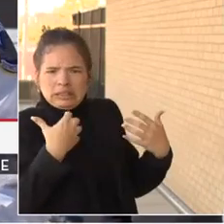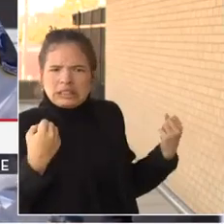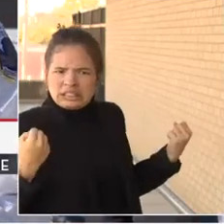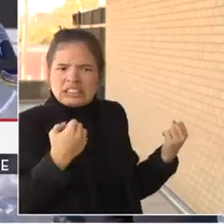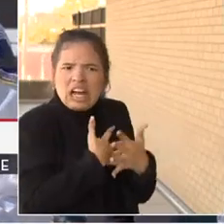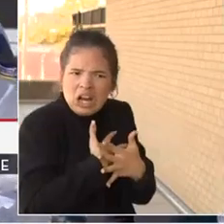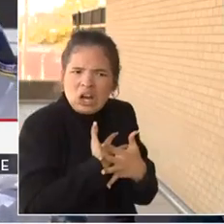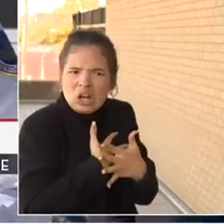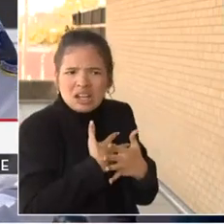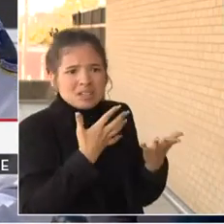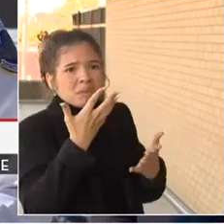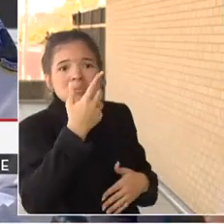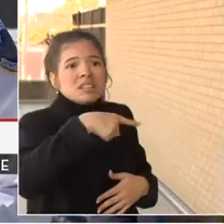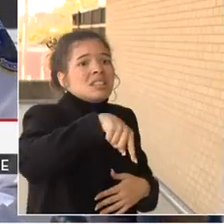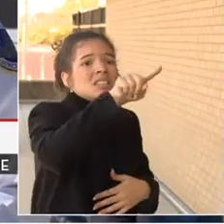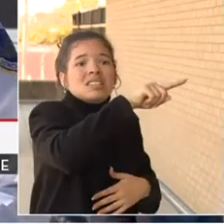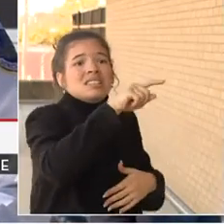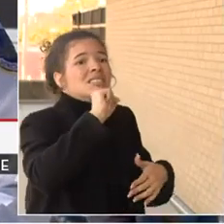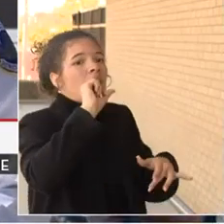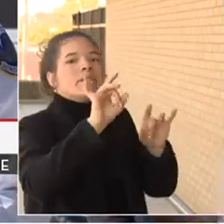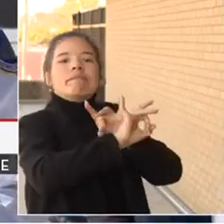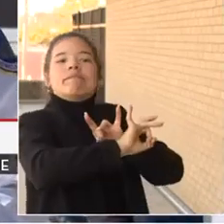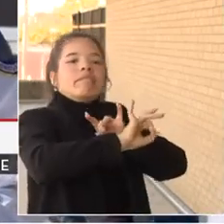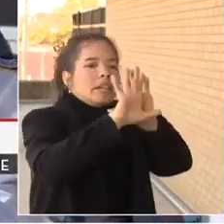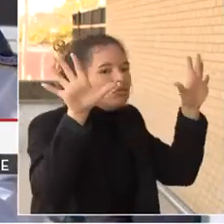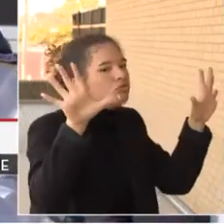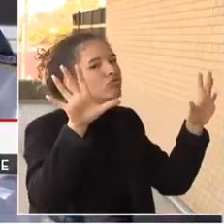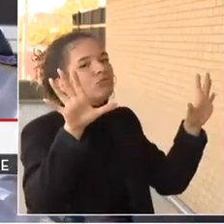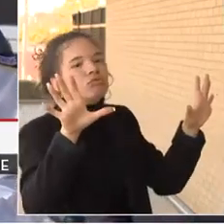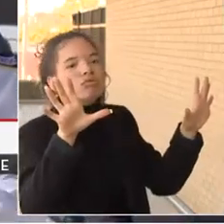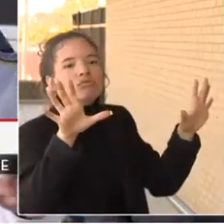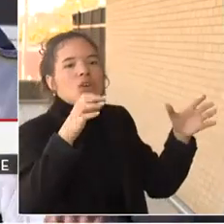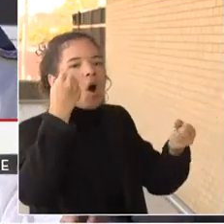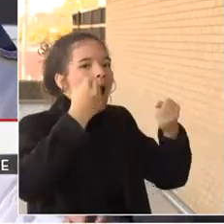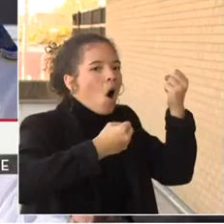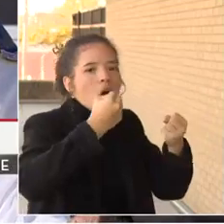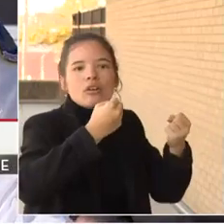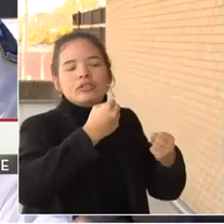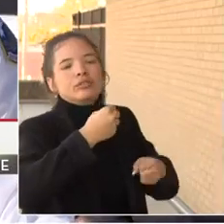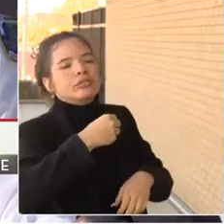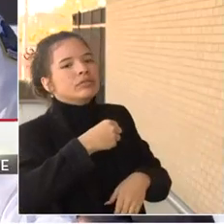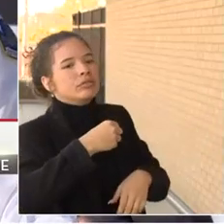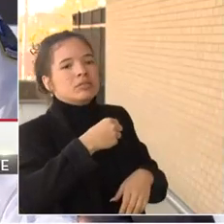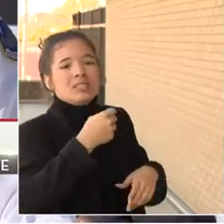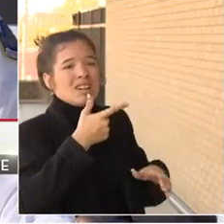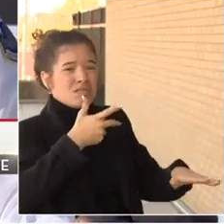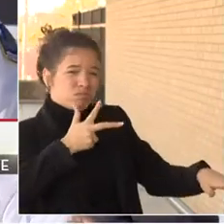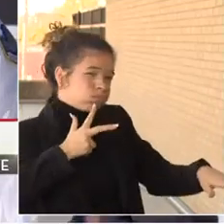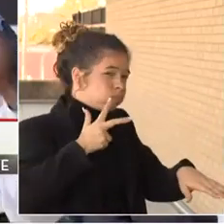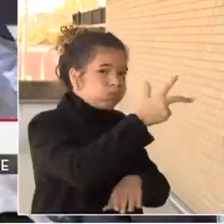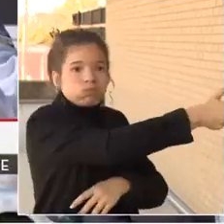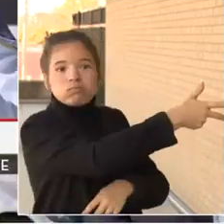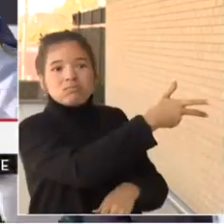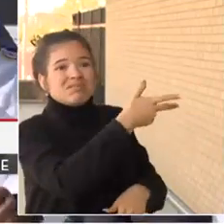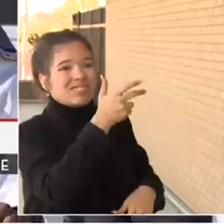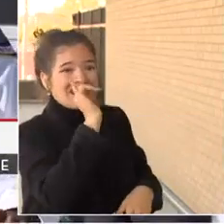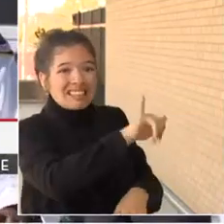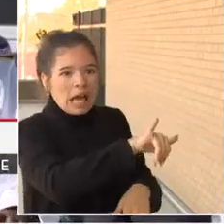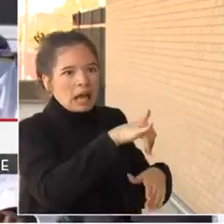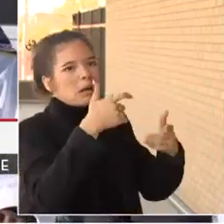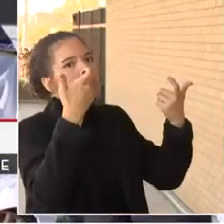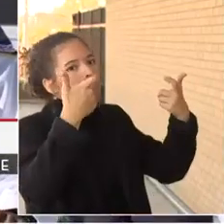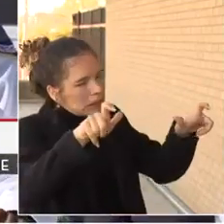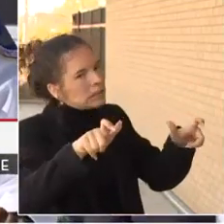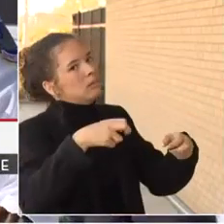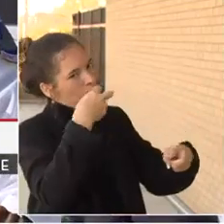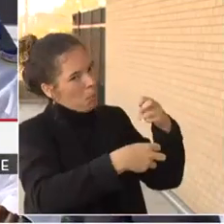violent crime issues, a car speeding up the street is like the issue for that particular community. I don't think we box ourselves in to say, hey,